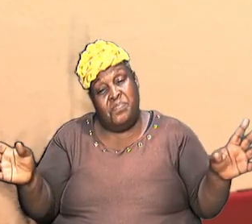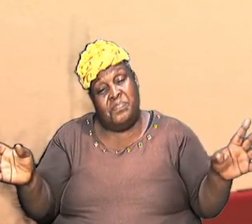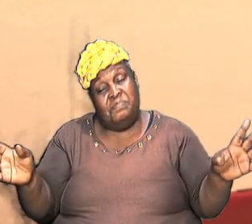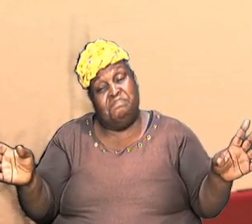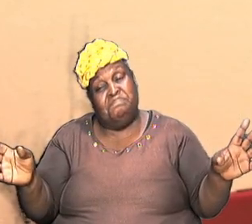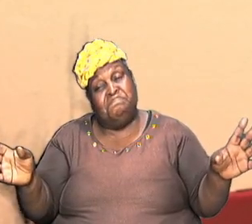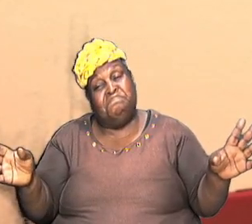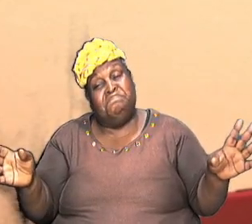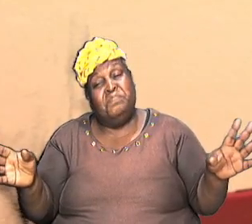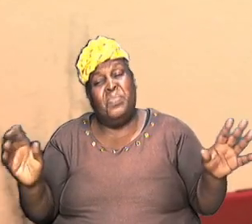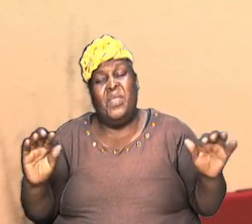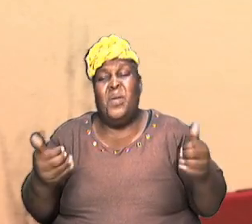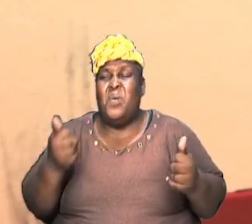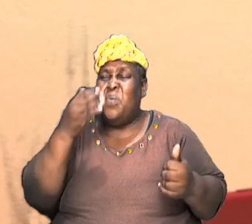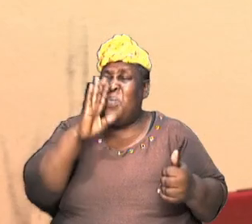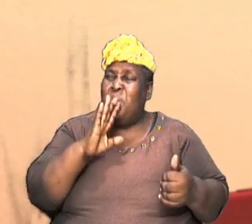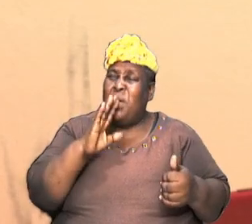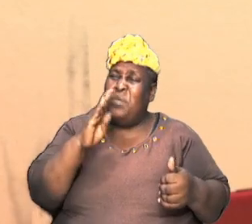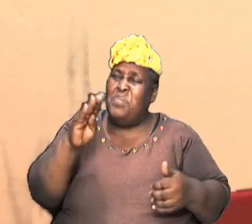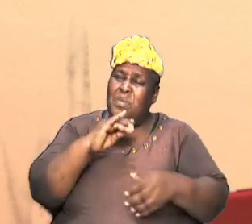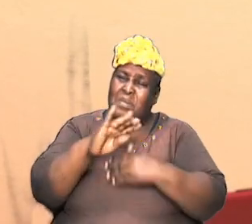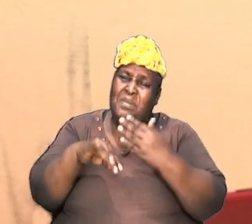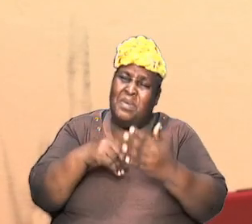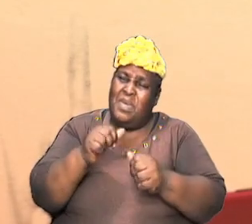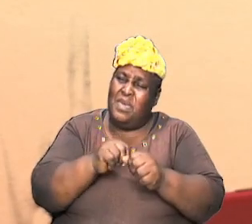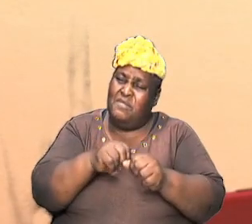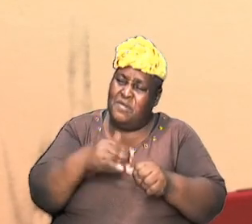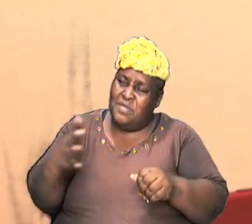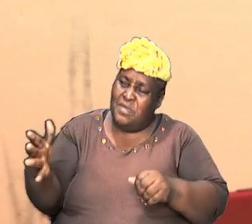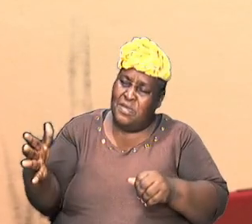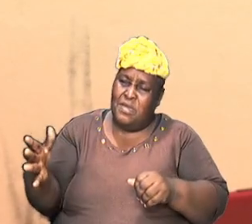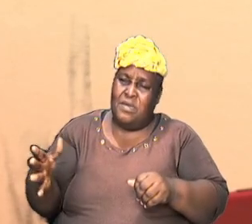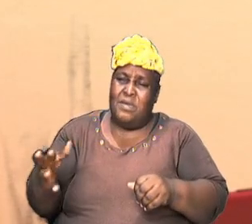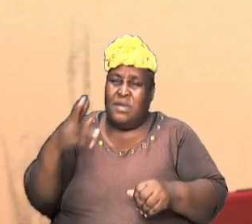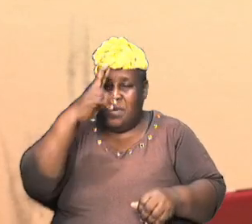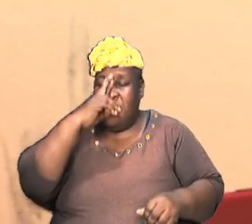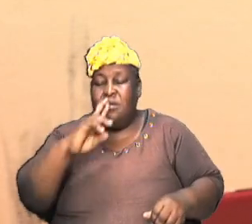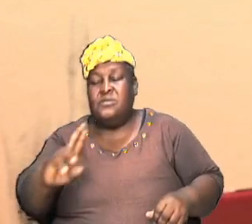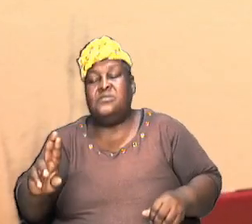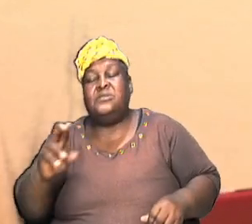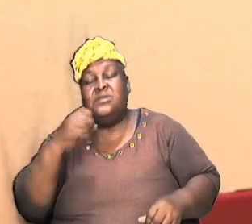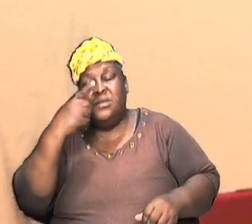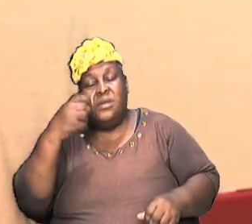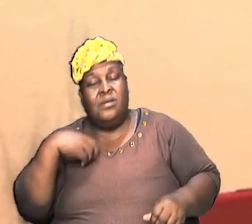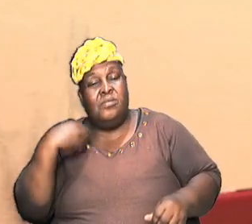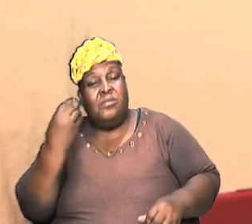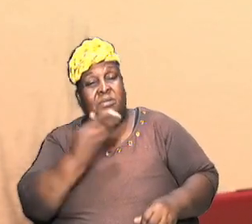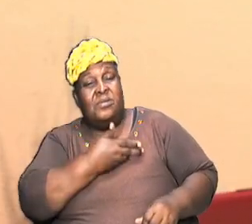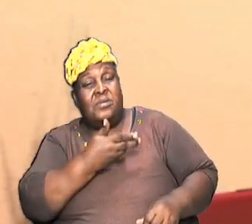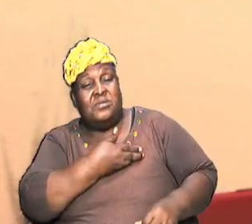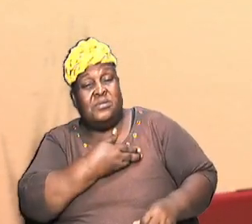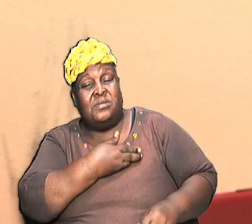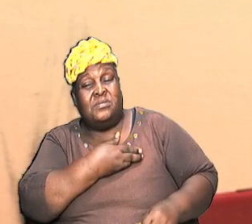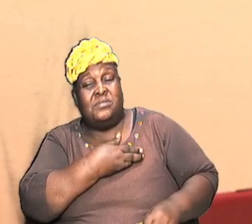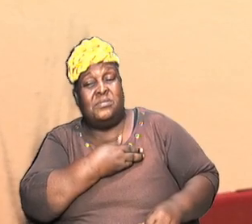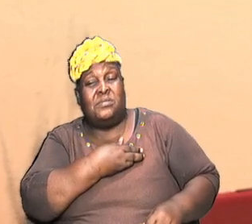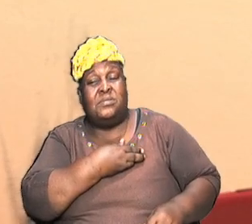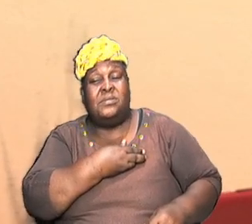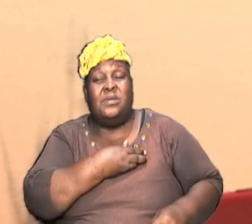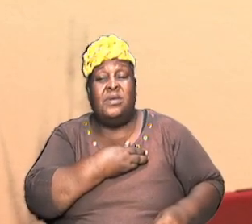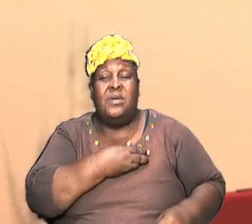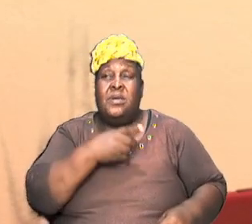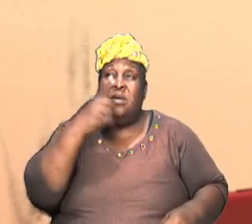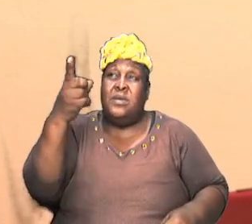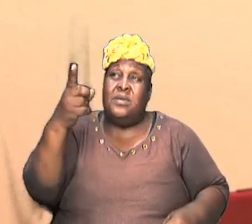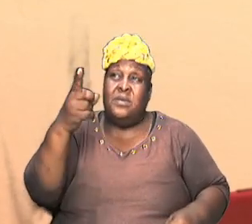and you say but how can God be all those things well revelation tells us that he is